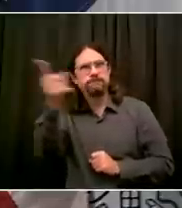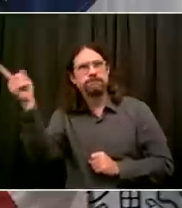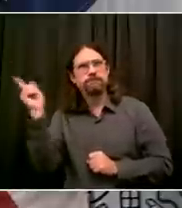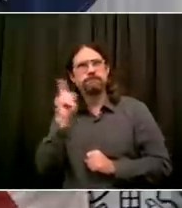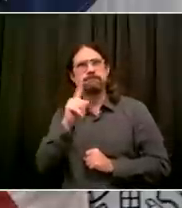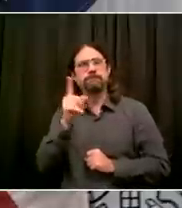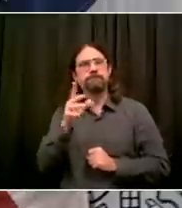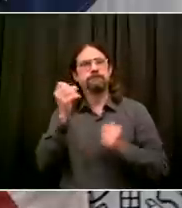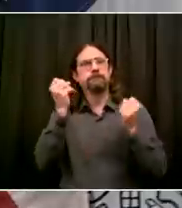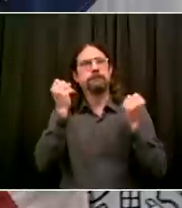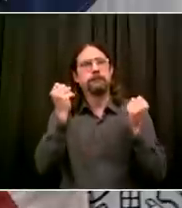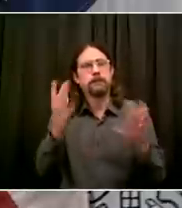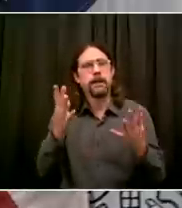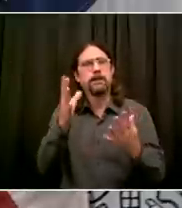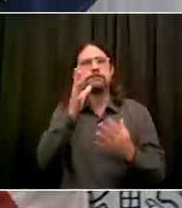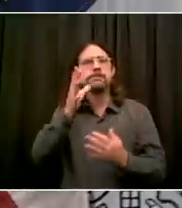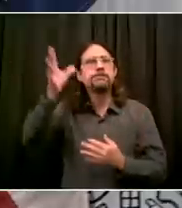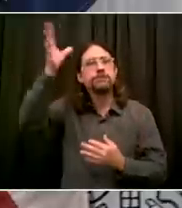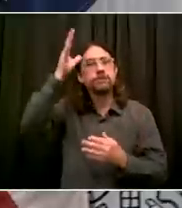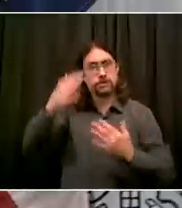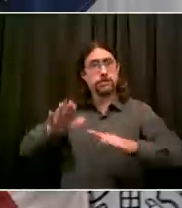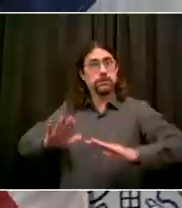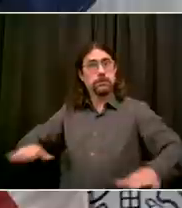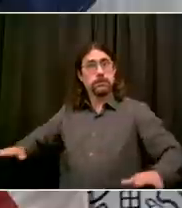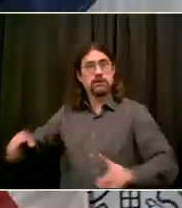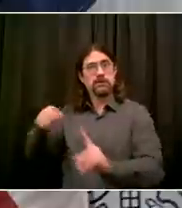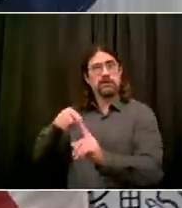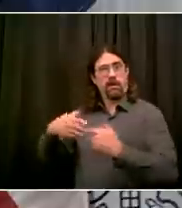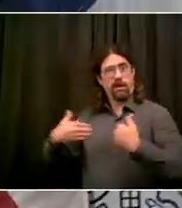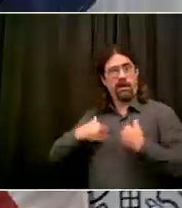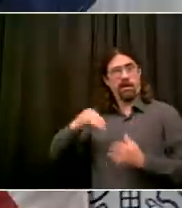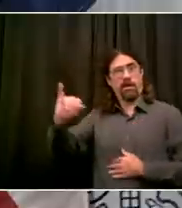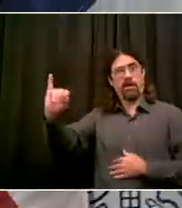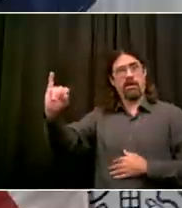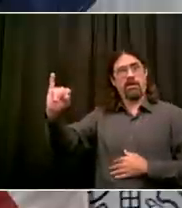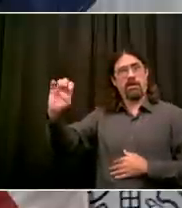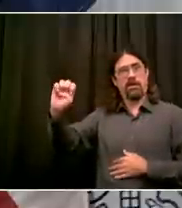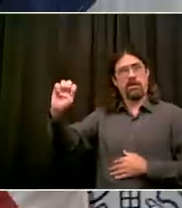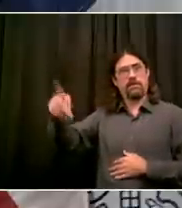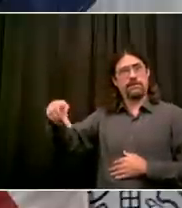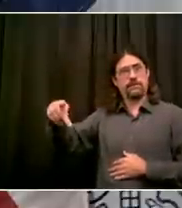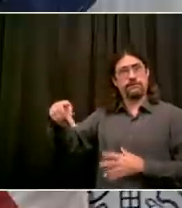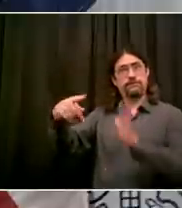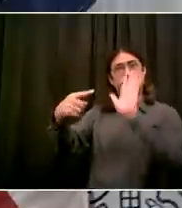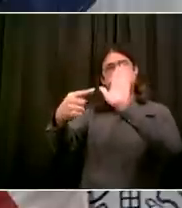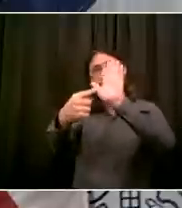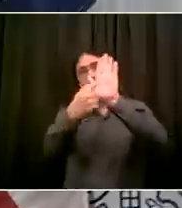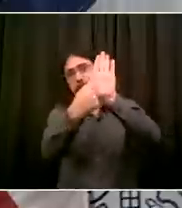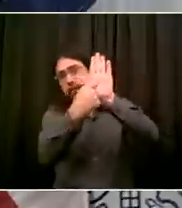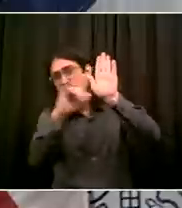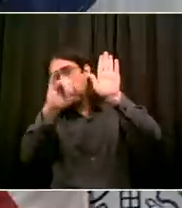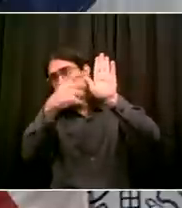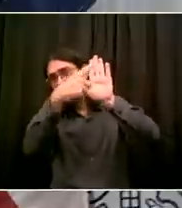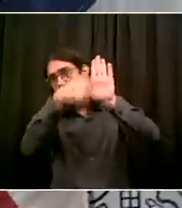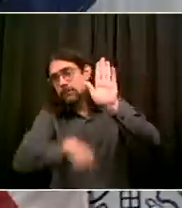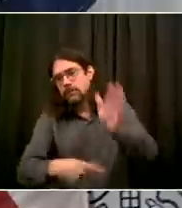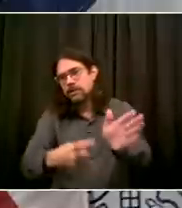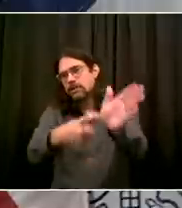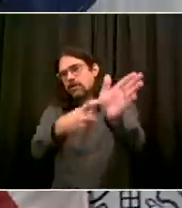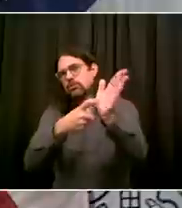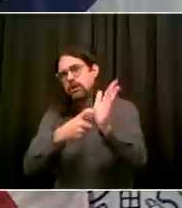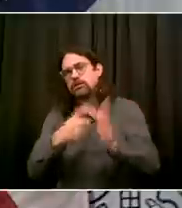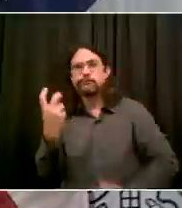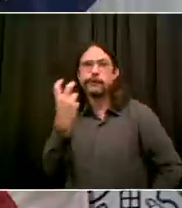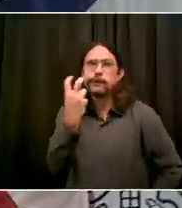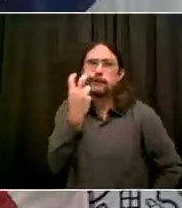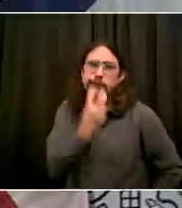you'll argue with me on that. And why the DOE is not providing it. I'm glad you raised it. And I'm not only not going to argue with you, Katie, to